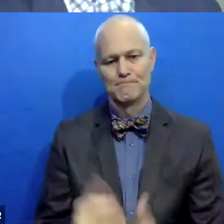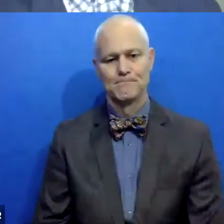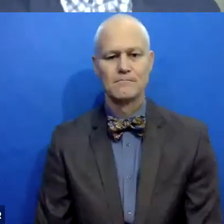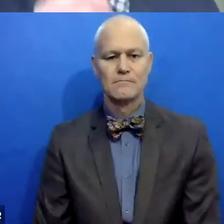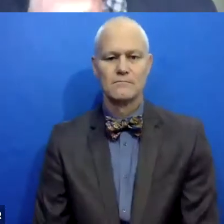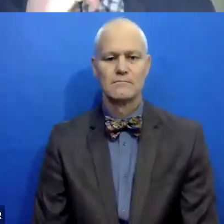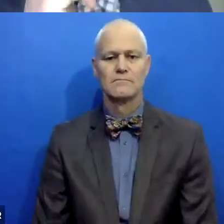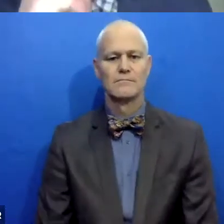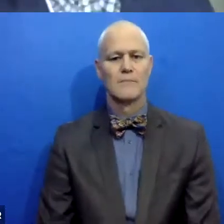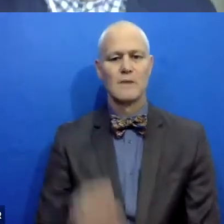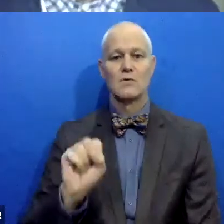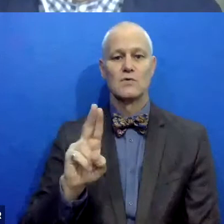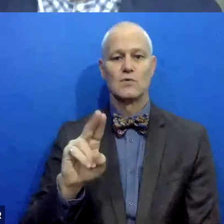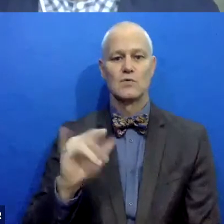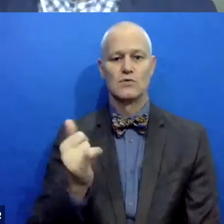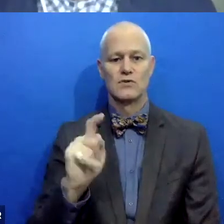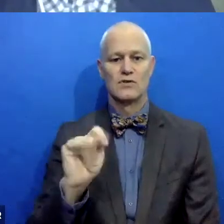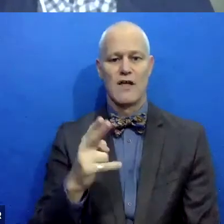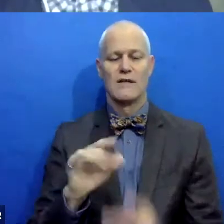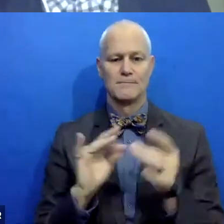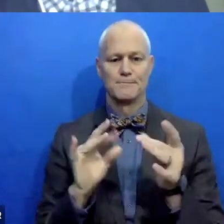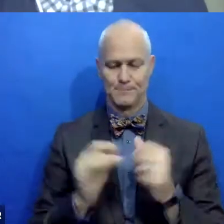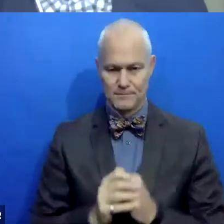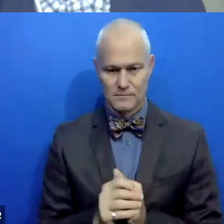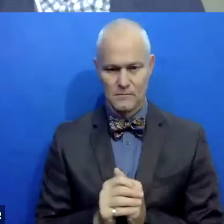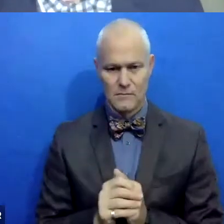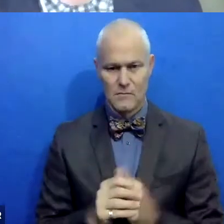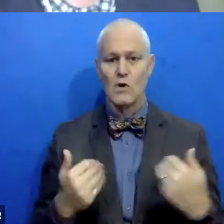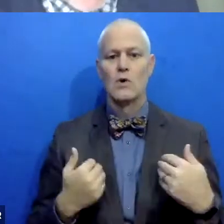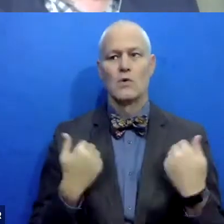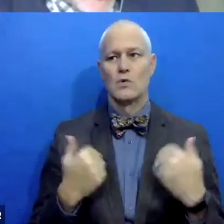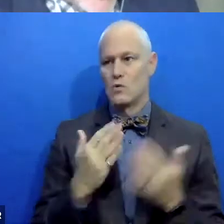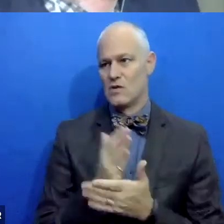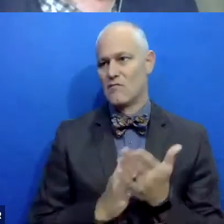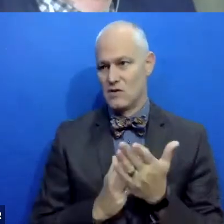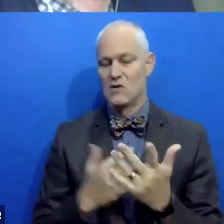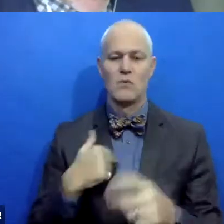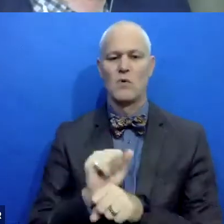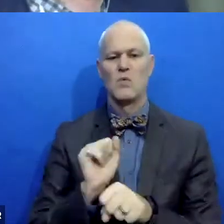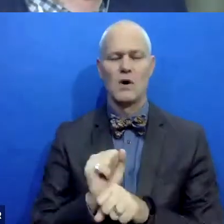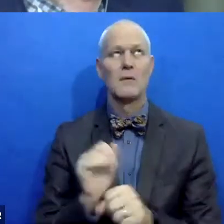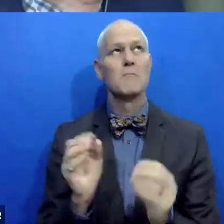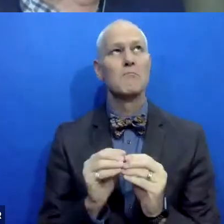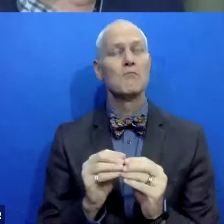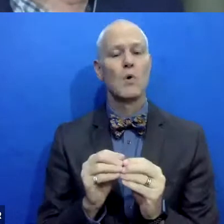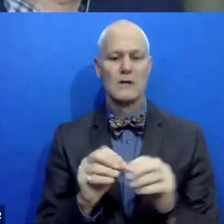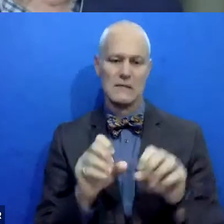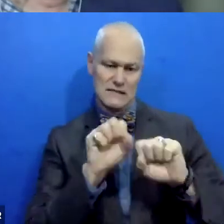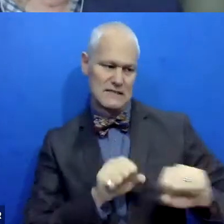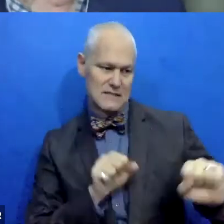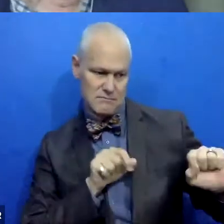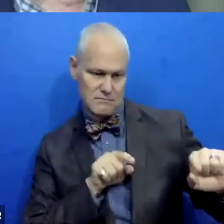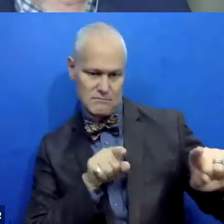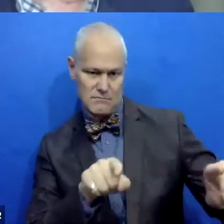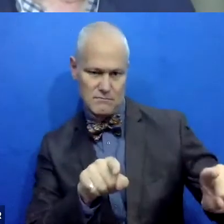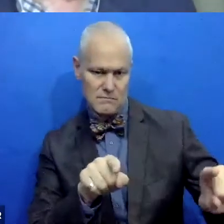So we, um, in the youth, uh, diversion context, we work with, um, where it is more systems aligned, right? Which is not my